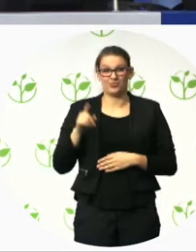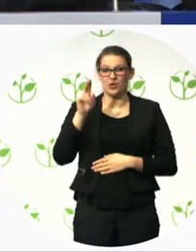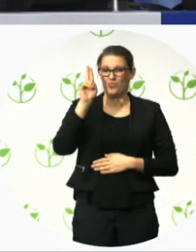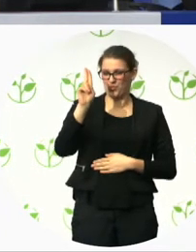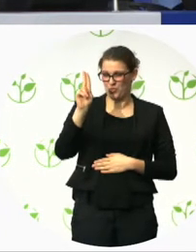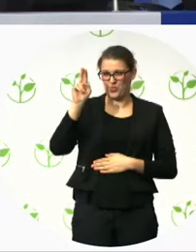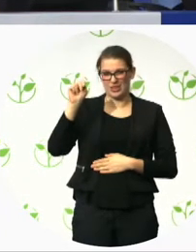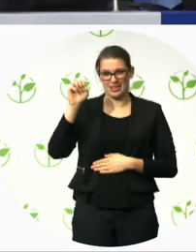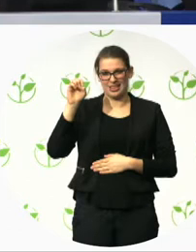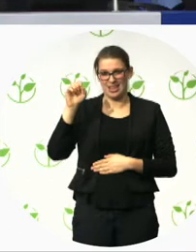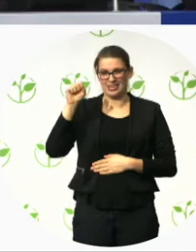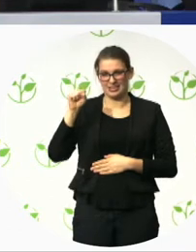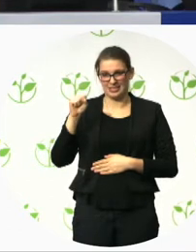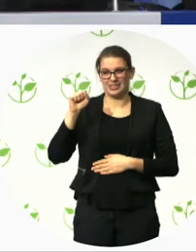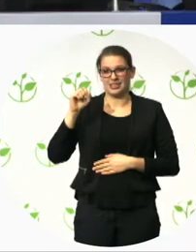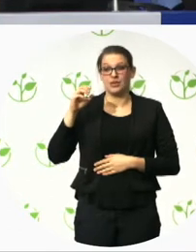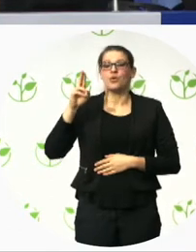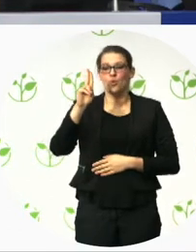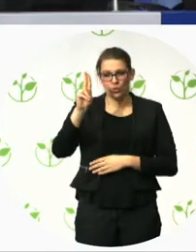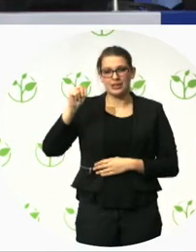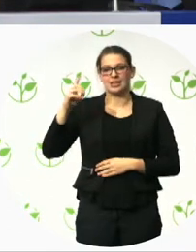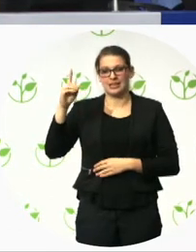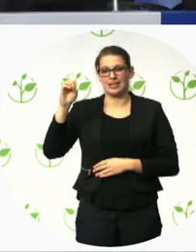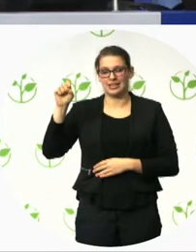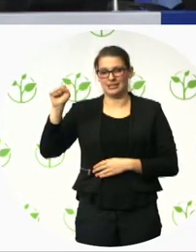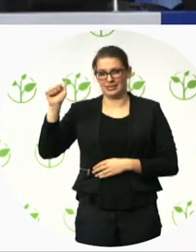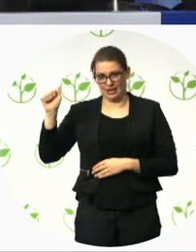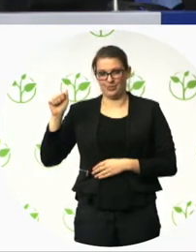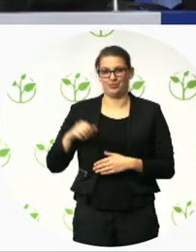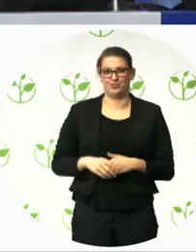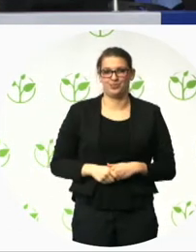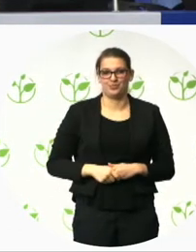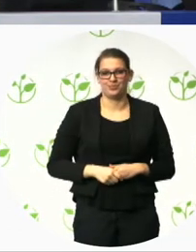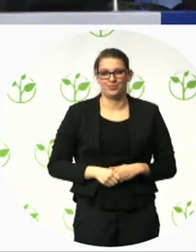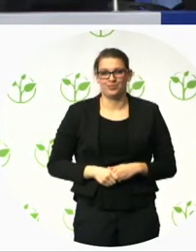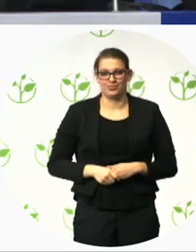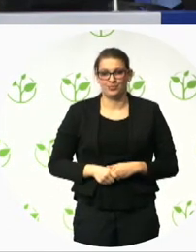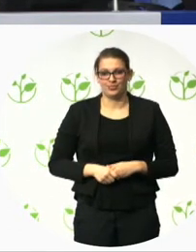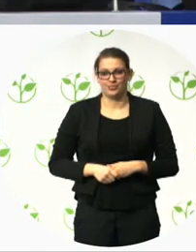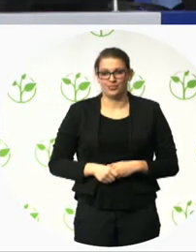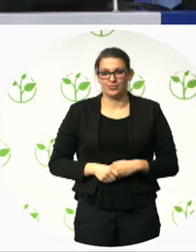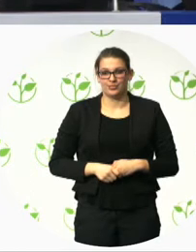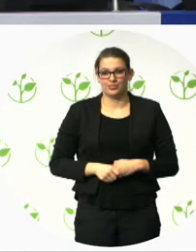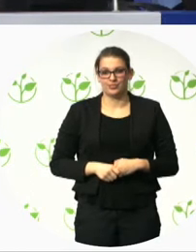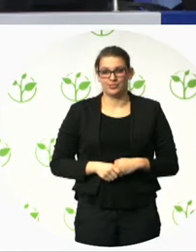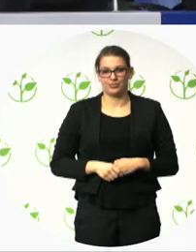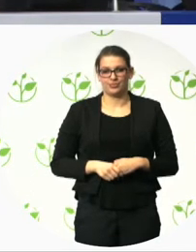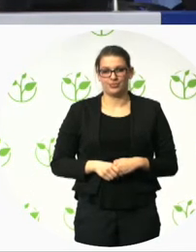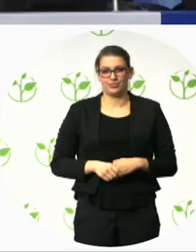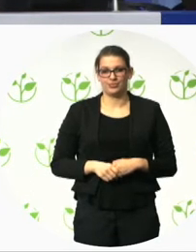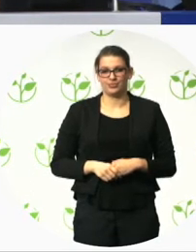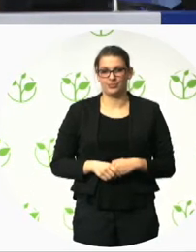So, what does it look like? Um, here are some examples of what it will look like really soon.